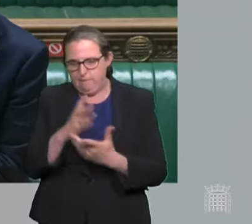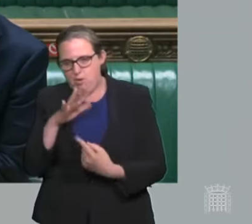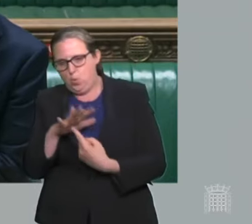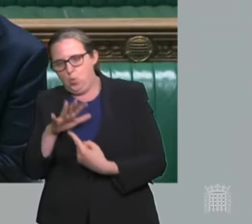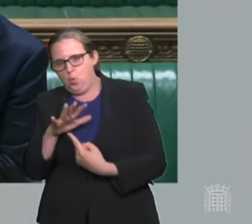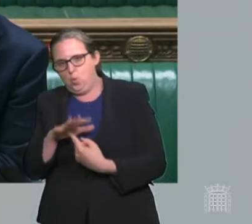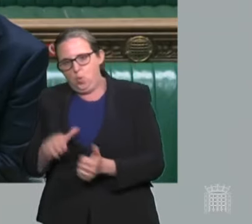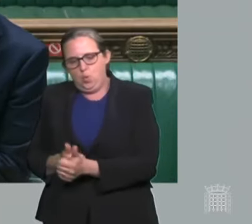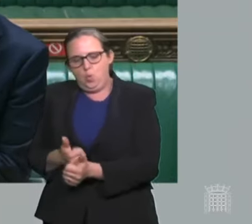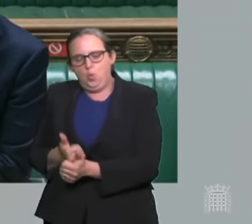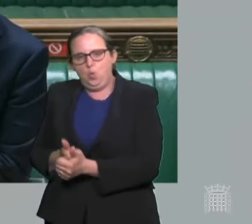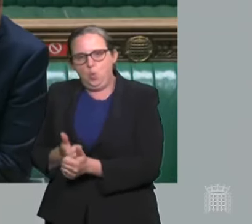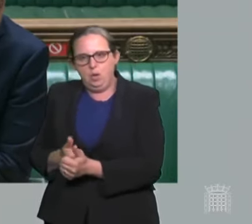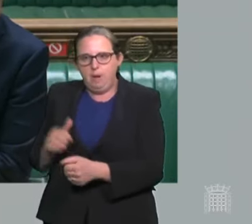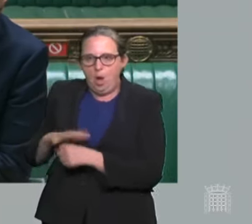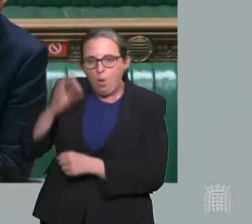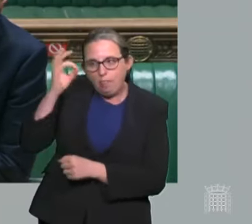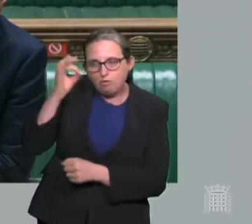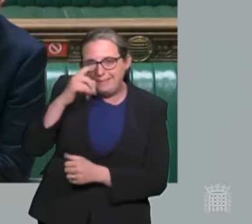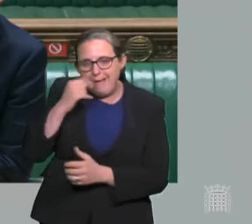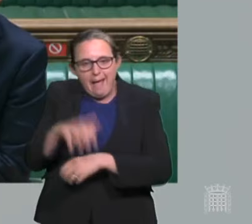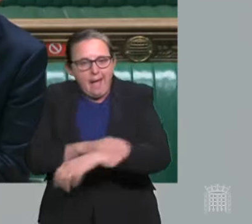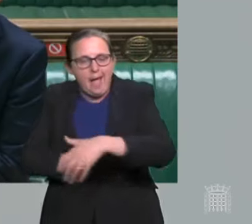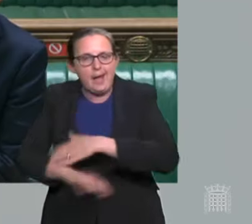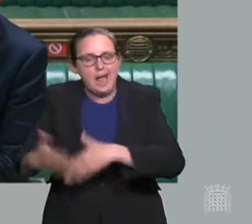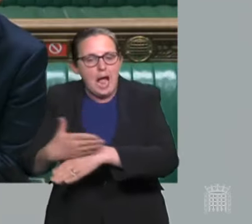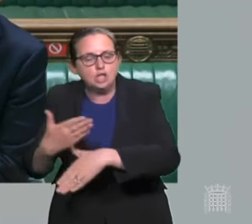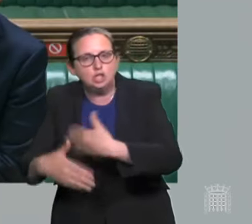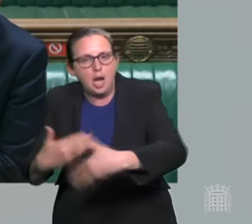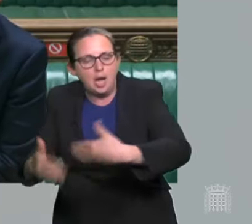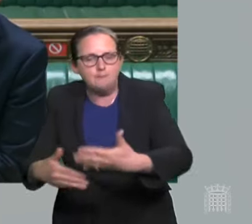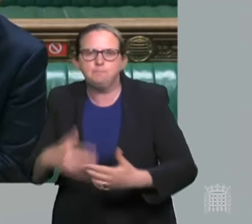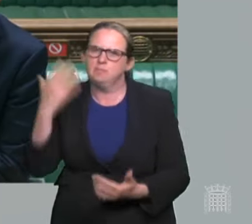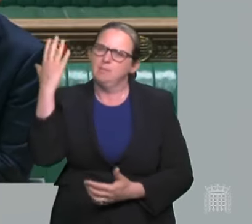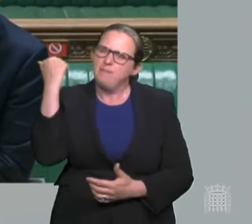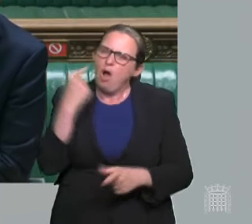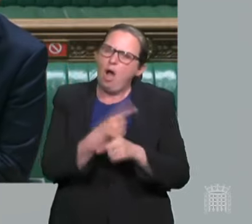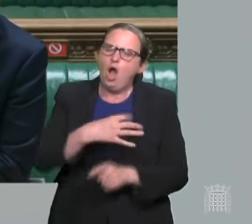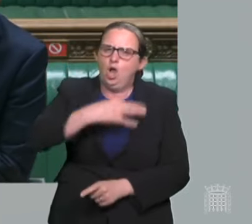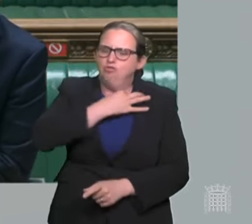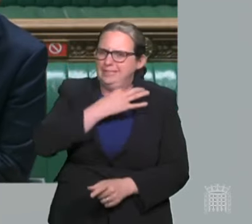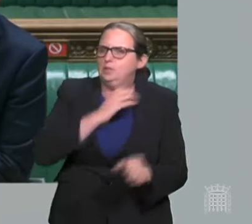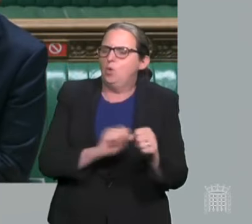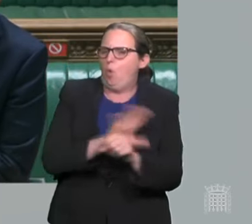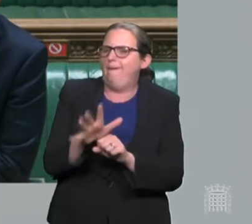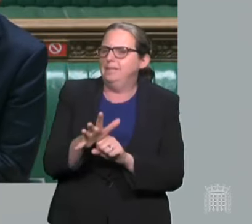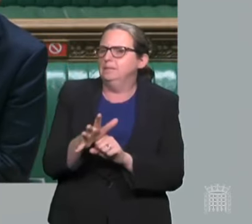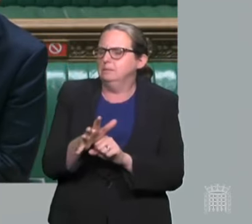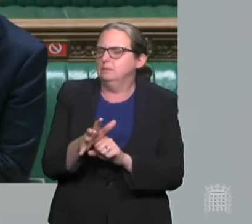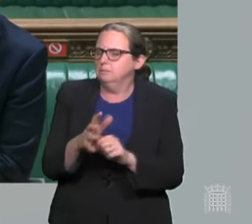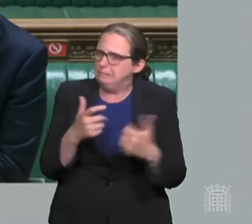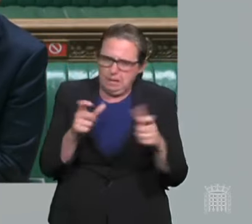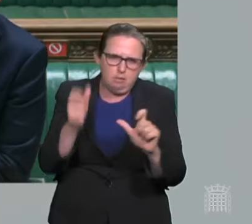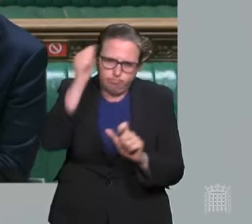powers in place just in case. He would have heard me earlier talk about the risk that still exists from new variants.